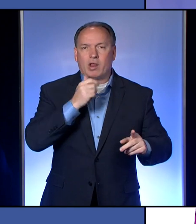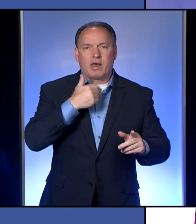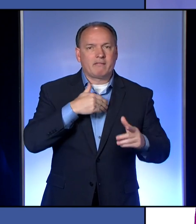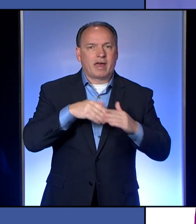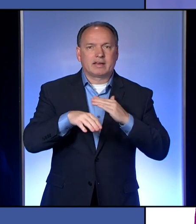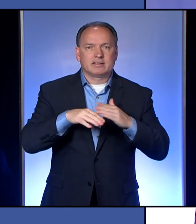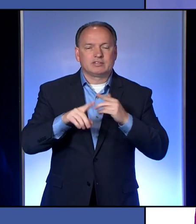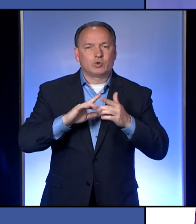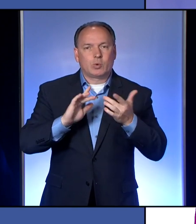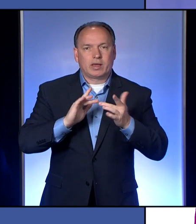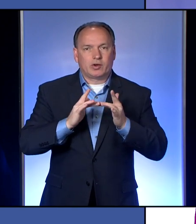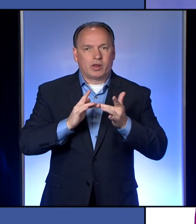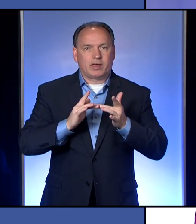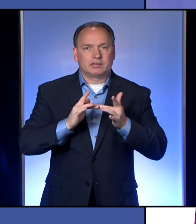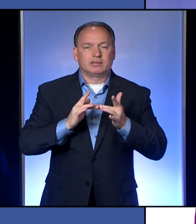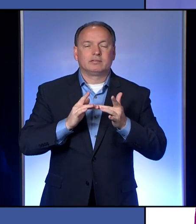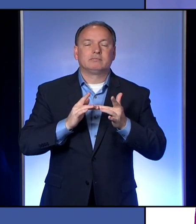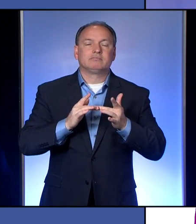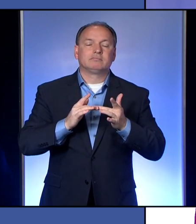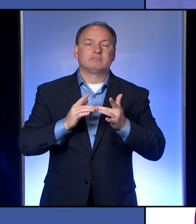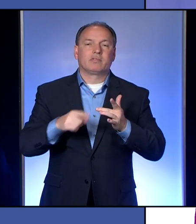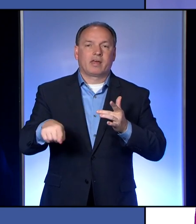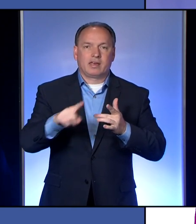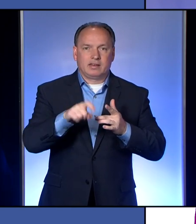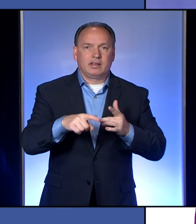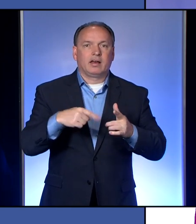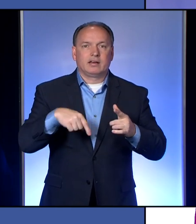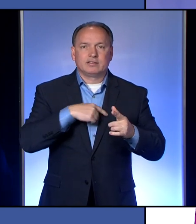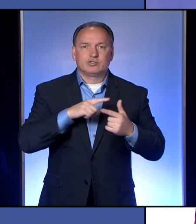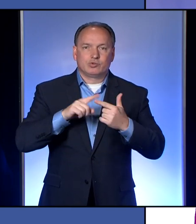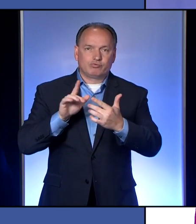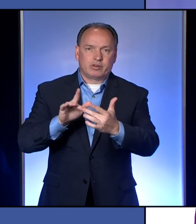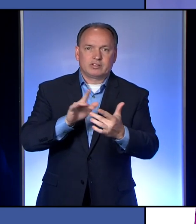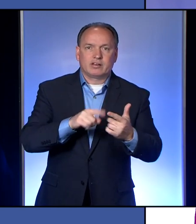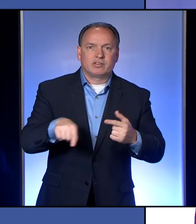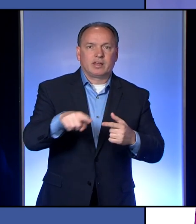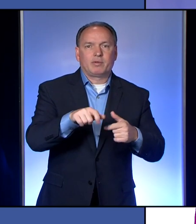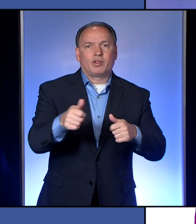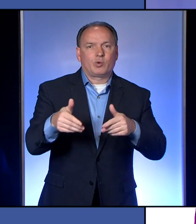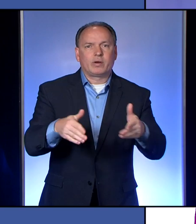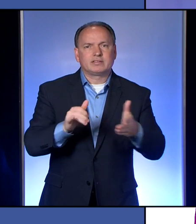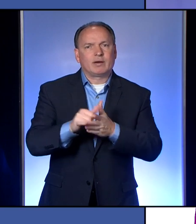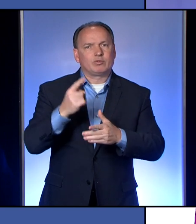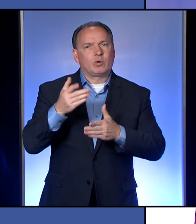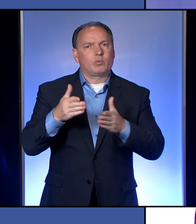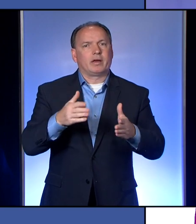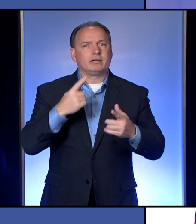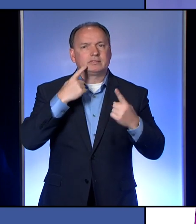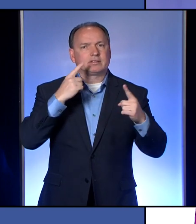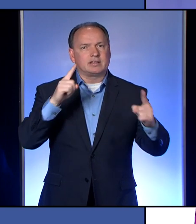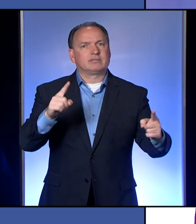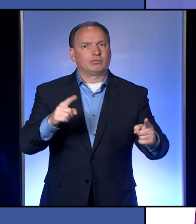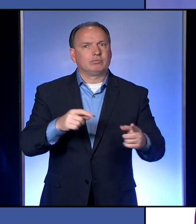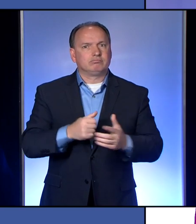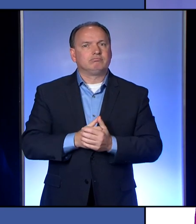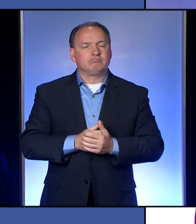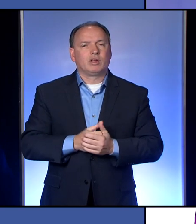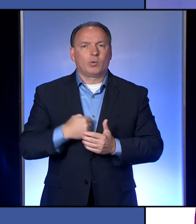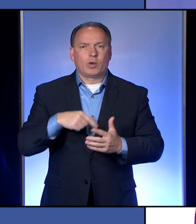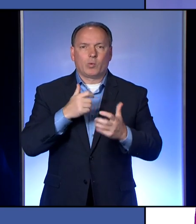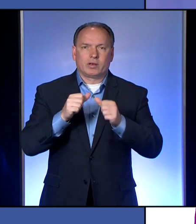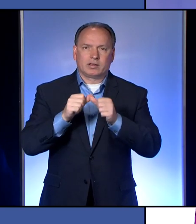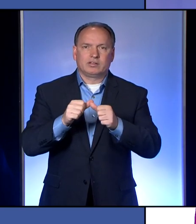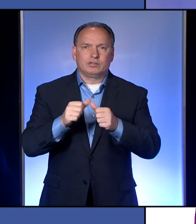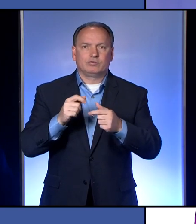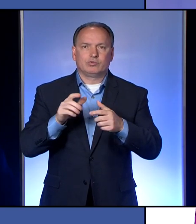access to the internet and, uh, need us to reach out to them in other ways. So that was one way we did. We, it was successful and we want to keep